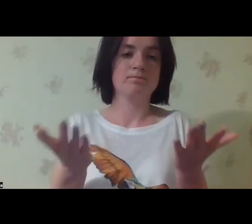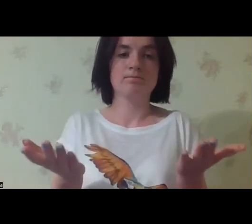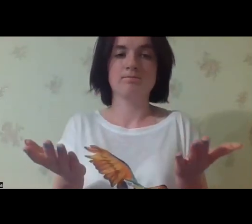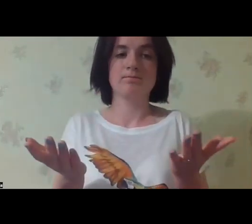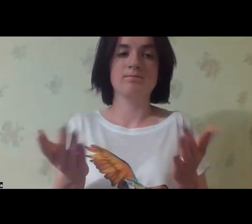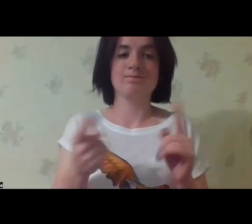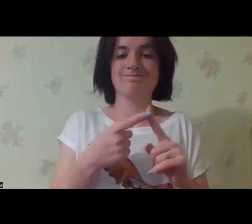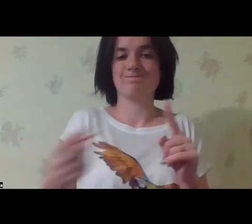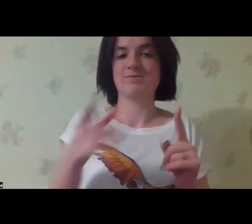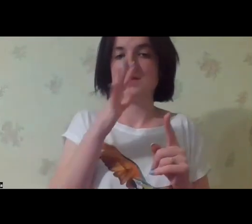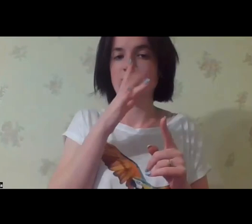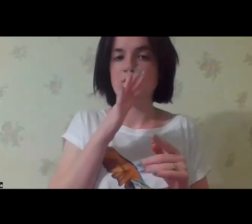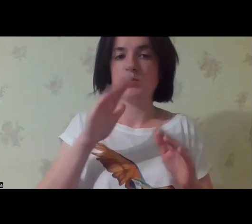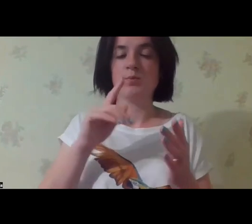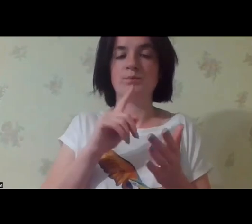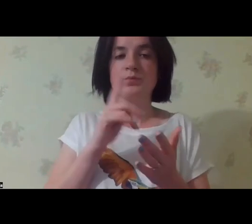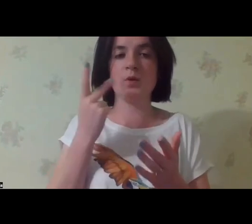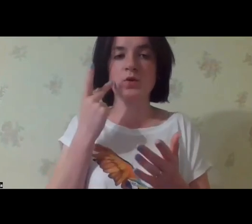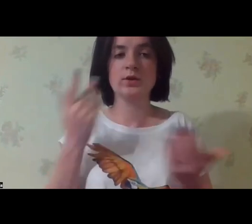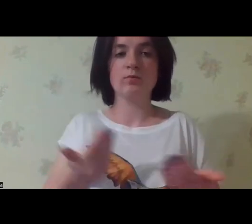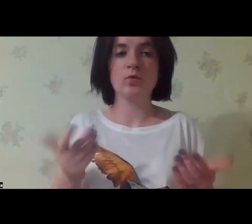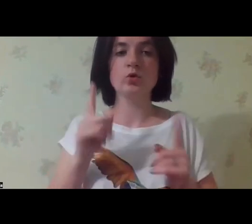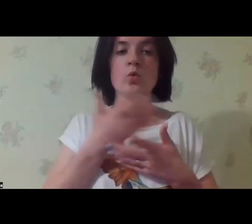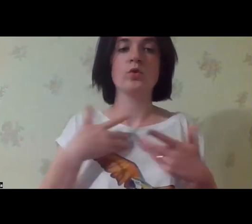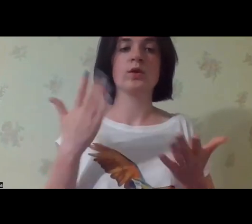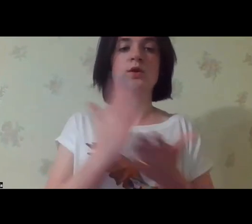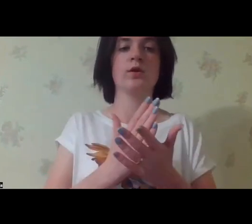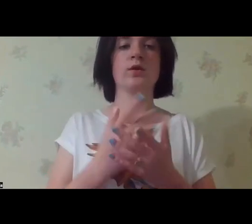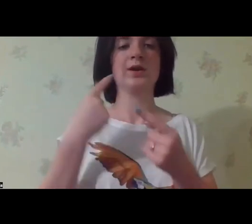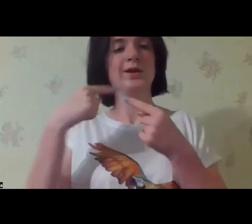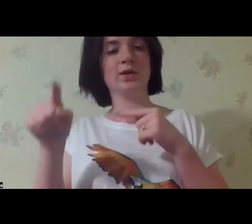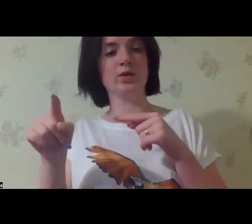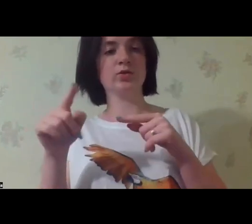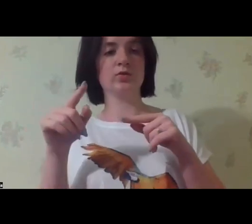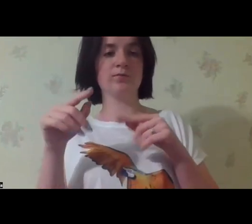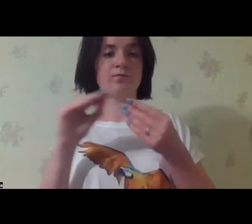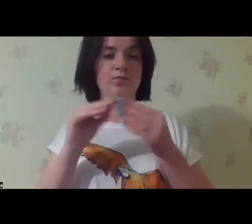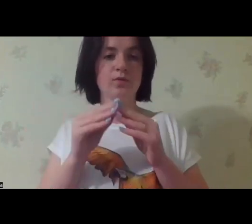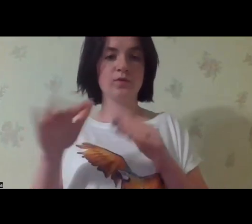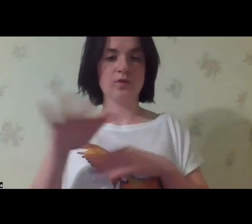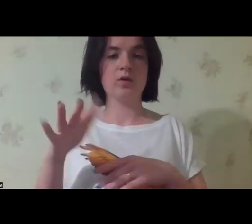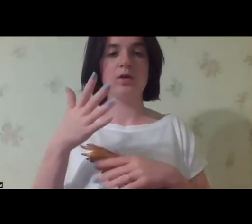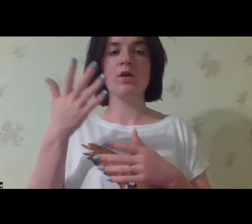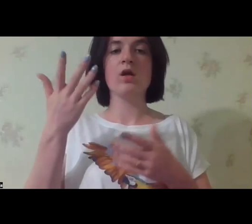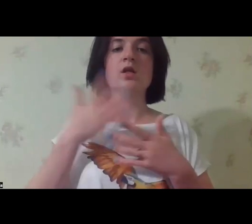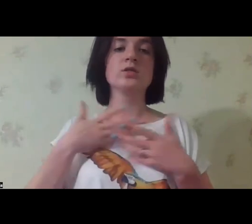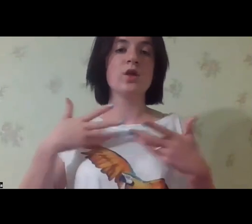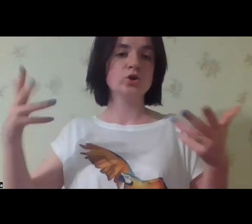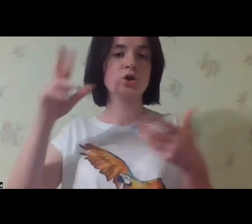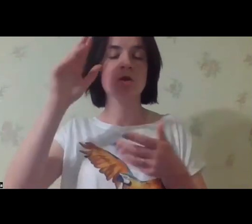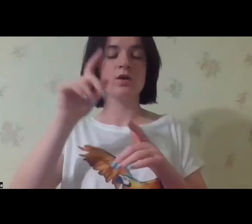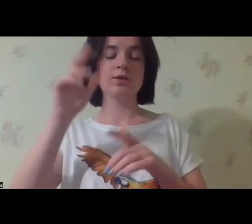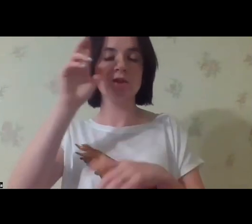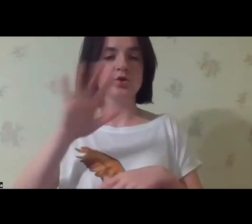got into the institutions, at least now for the permanent residents, because we have another problem in the country, among other